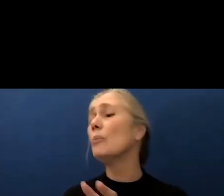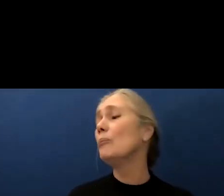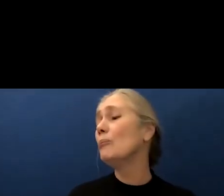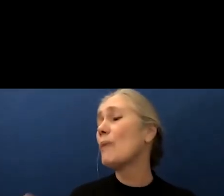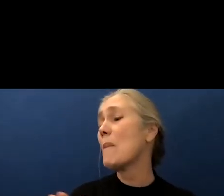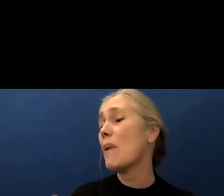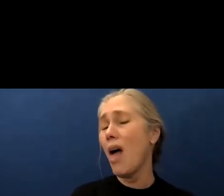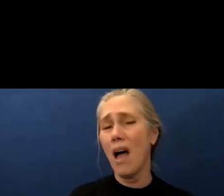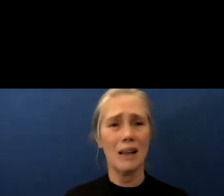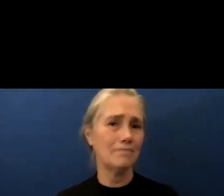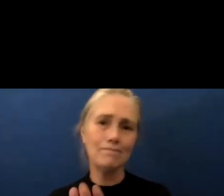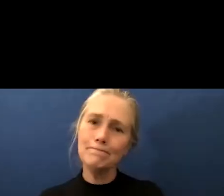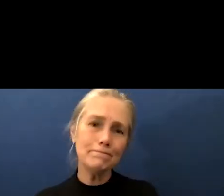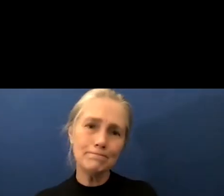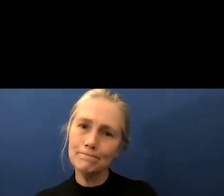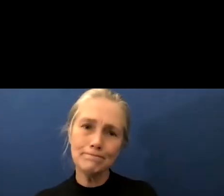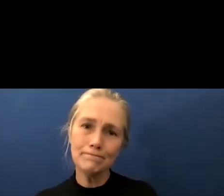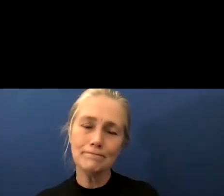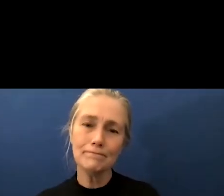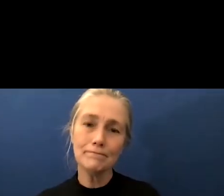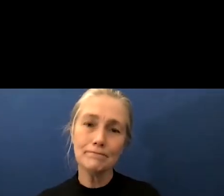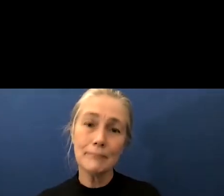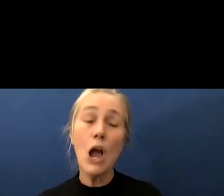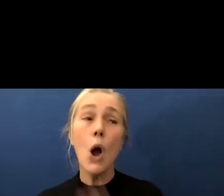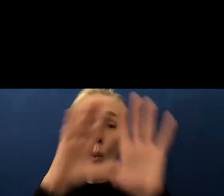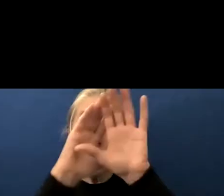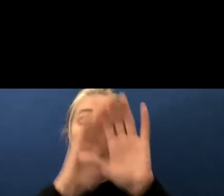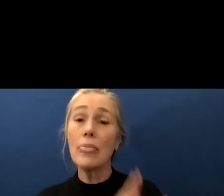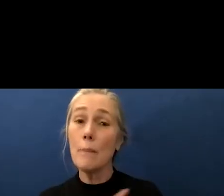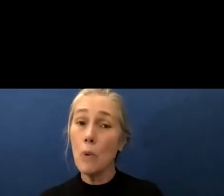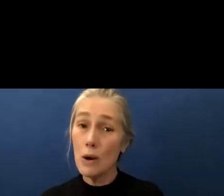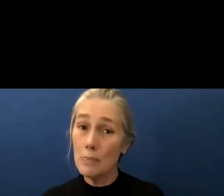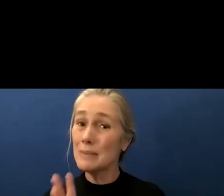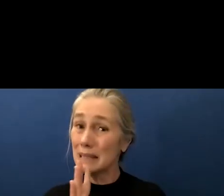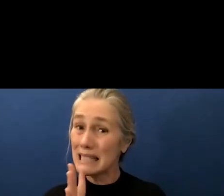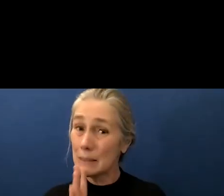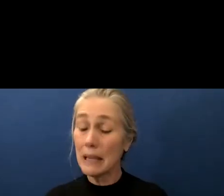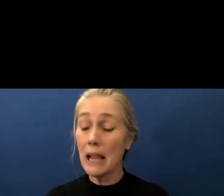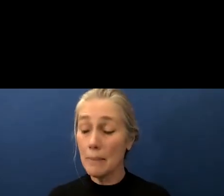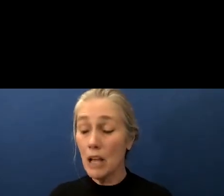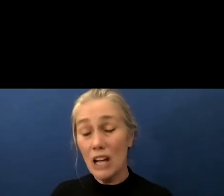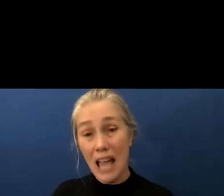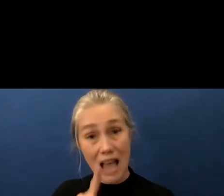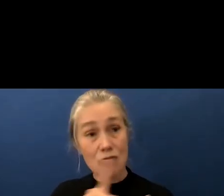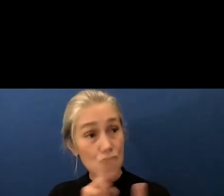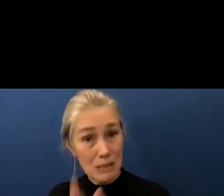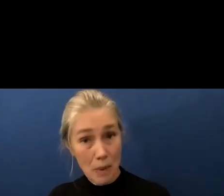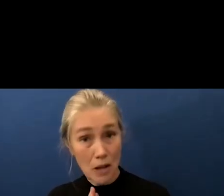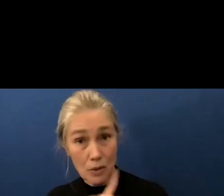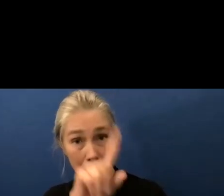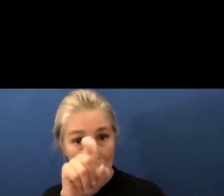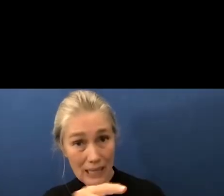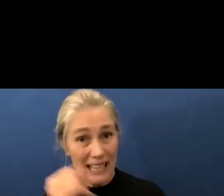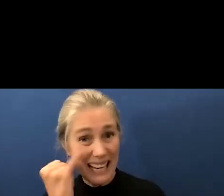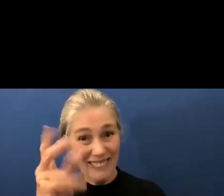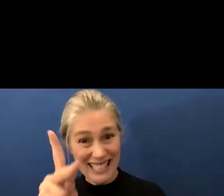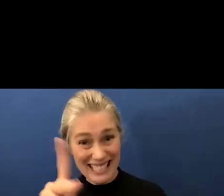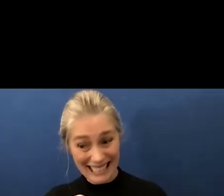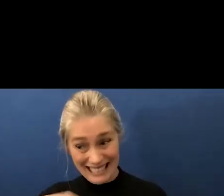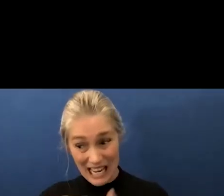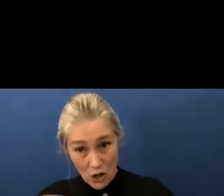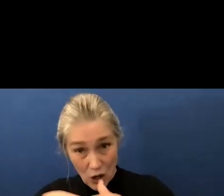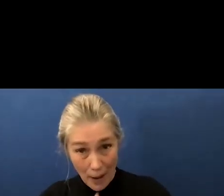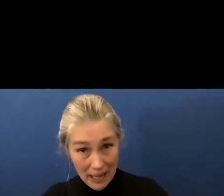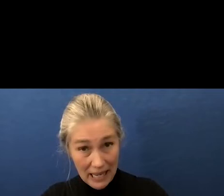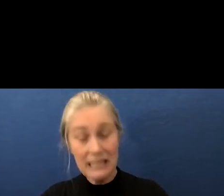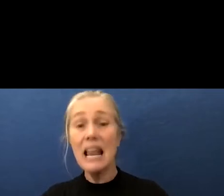applaud can one of the board members please speak up during the discussion time and respond to this question if six dancers are allowed to come